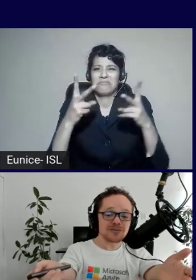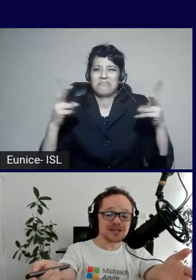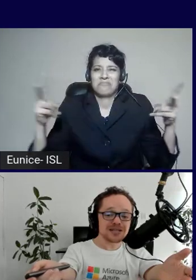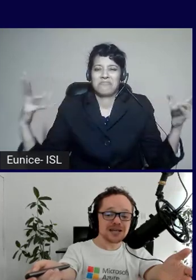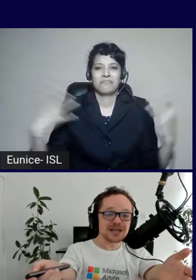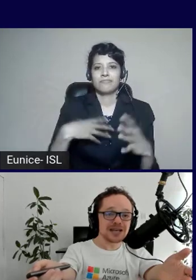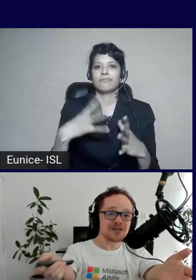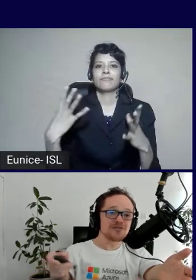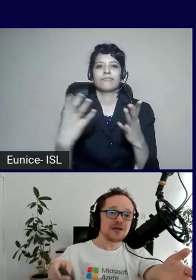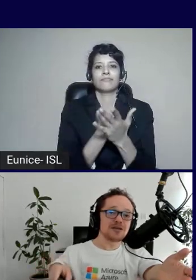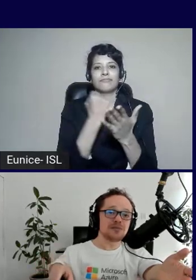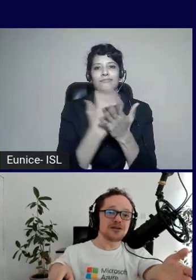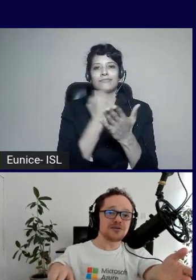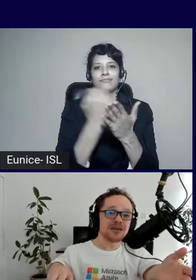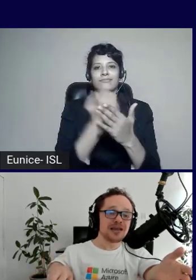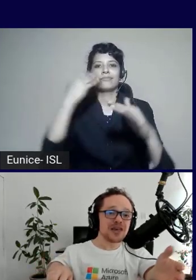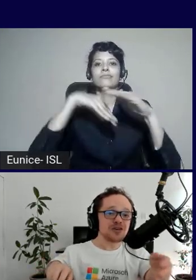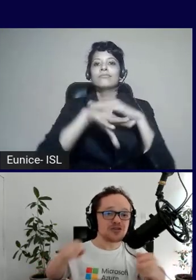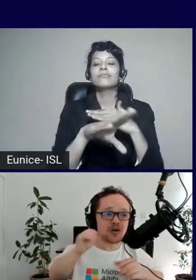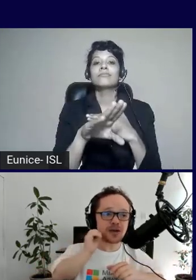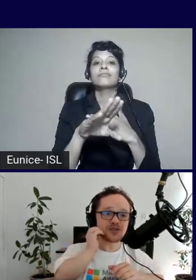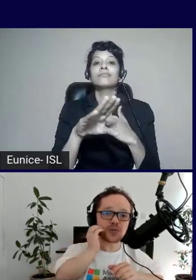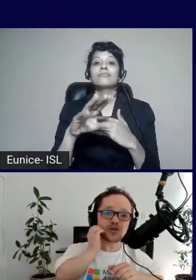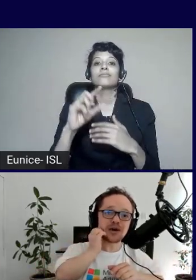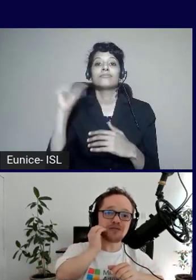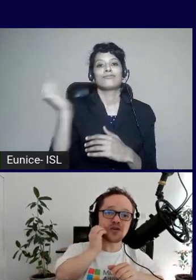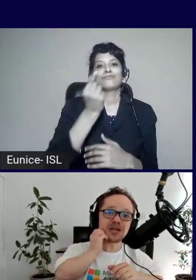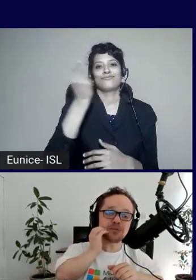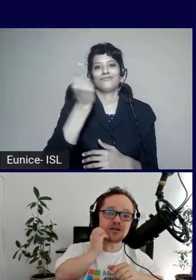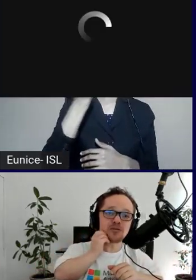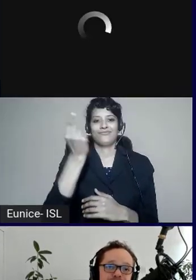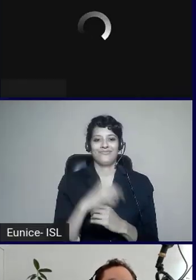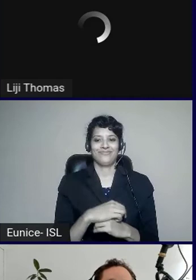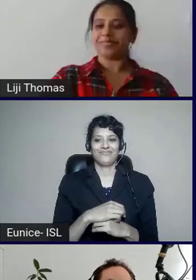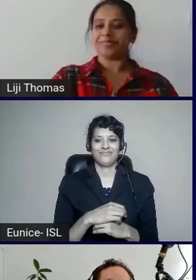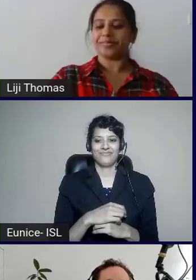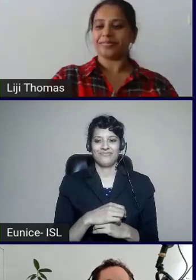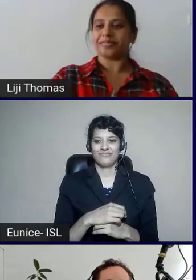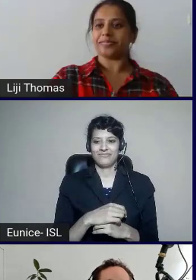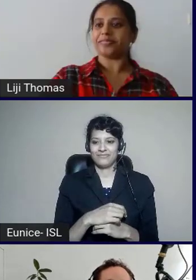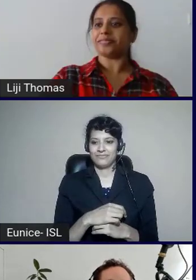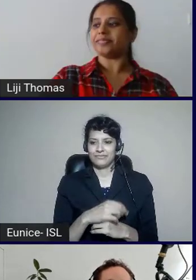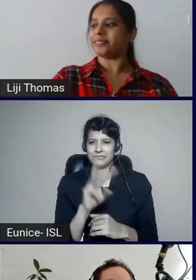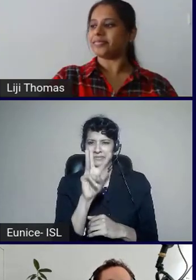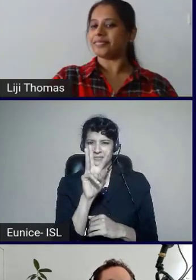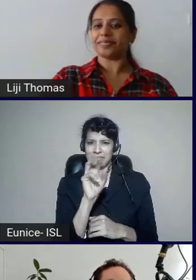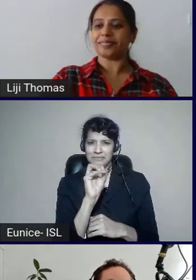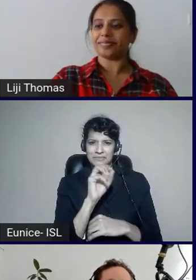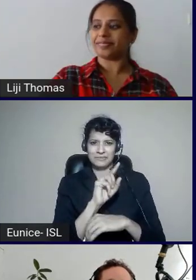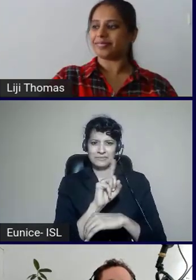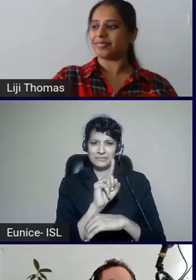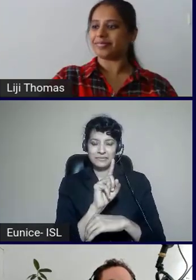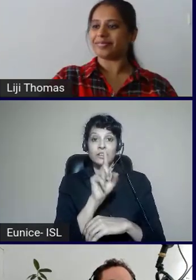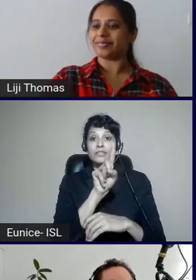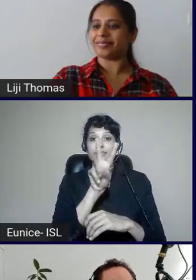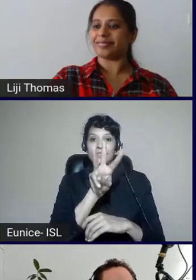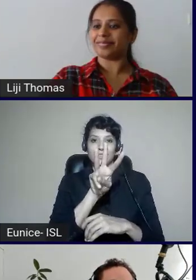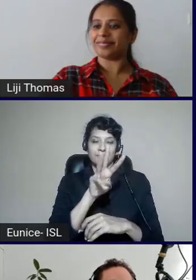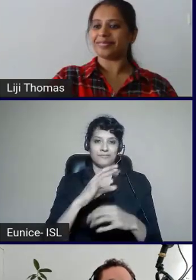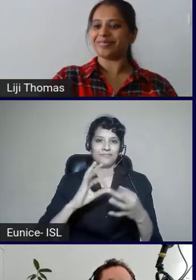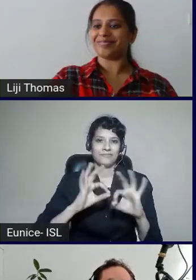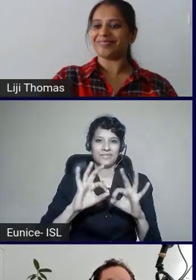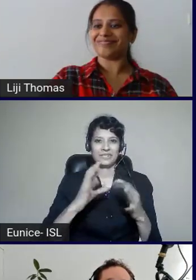accessibility-fundamentals. Thank you so much. We do have 13 minutes left for questions. And thank you, Eunice, for the